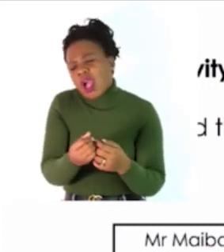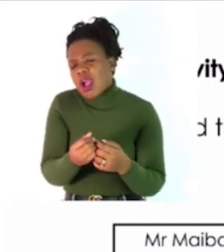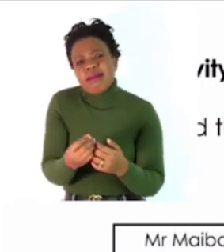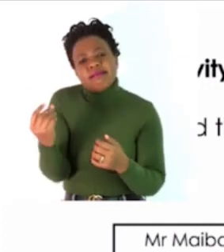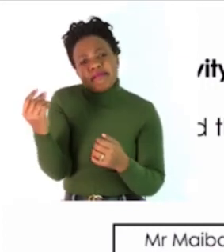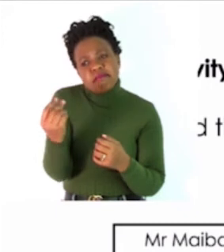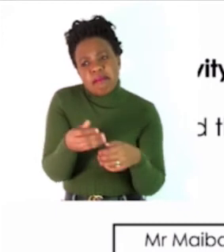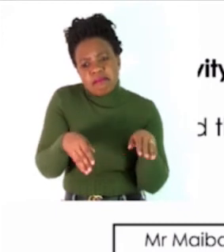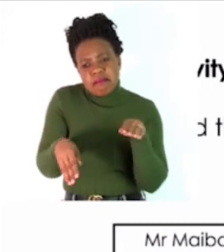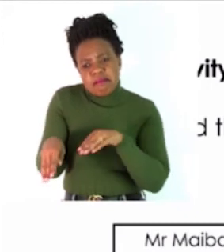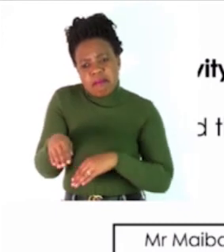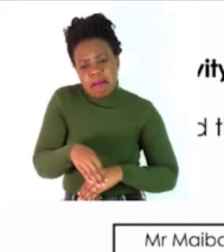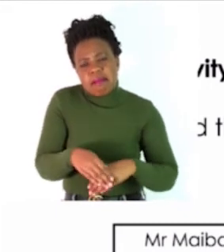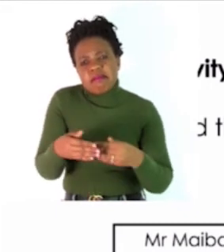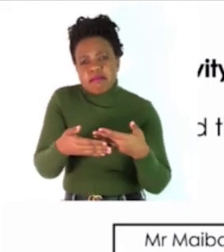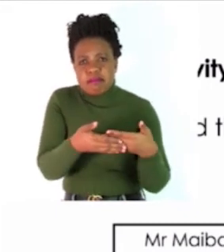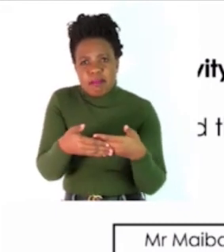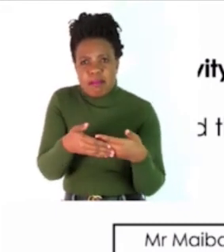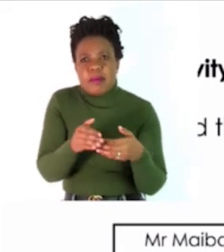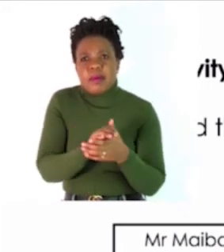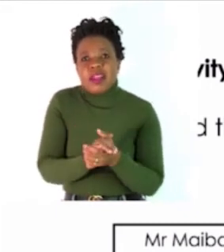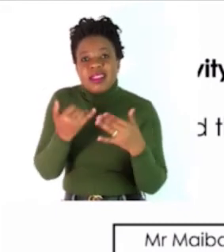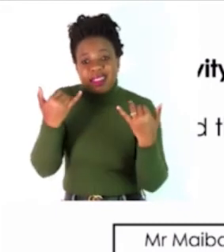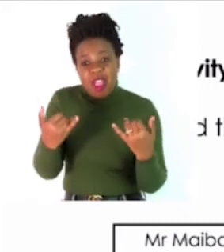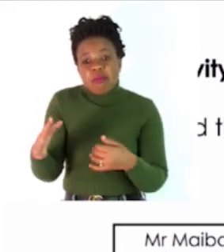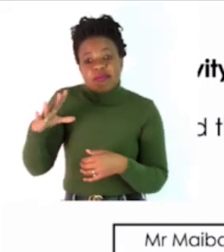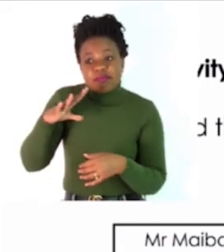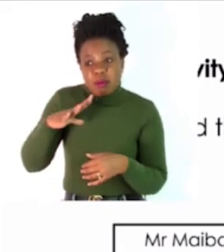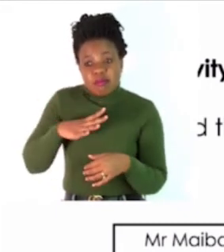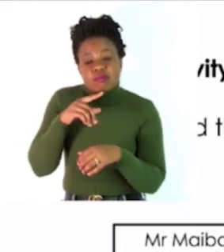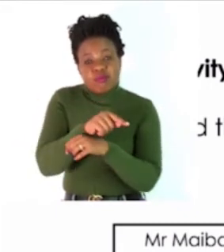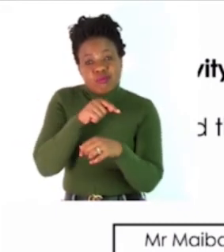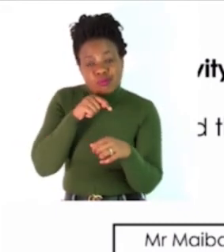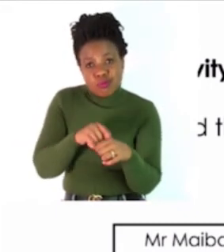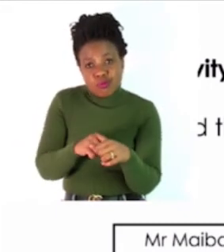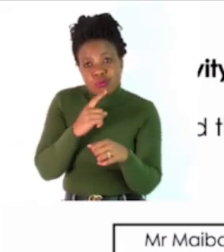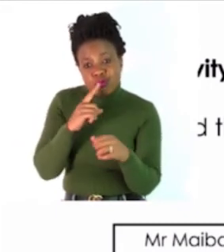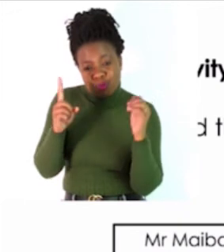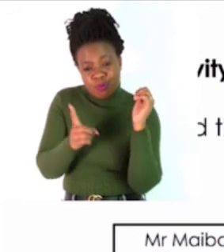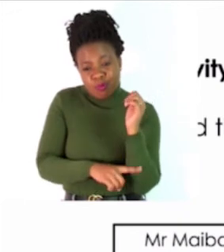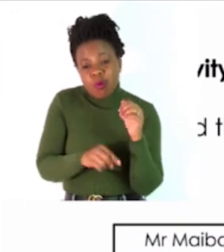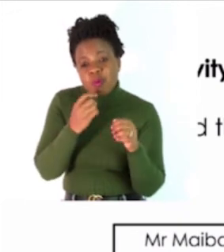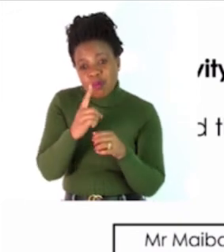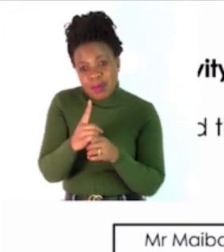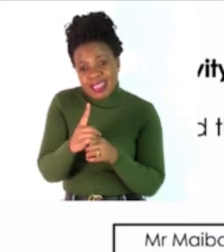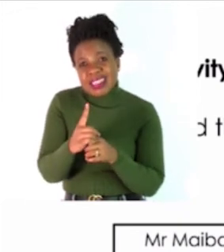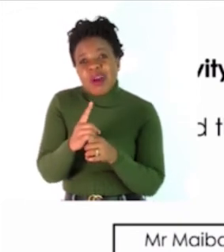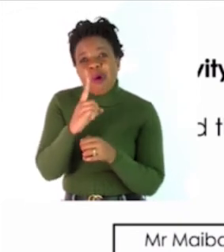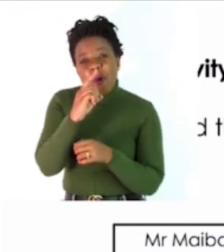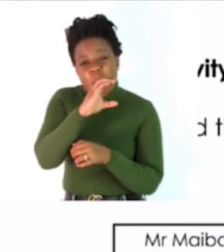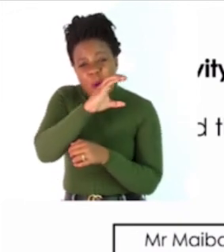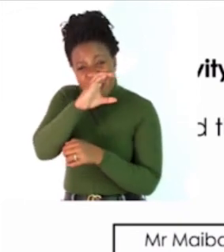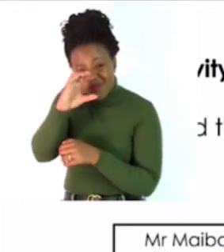one evening which agreed to let them clean his shop for a whole month as punishment.